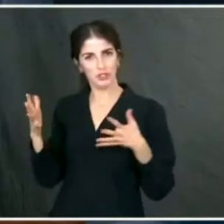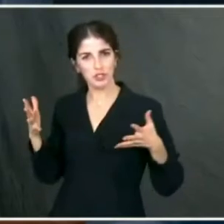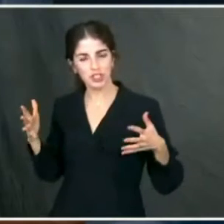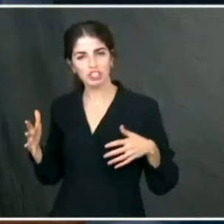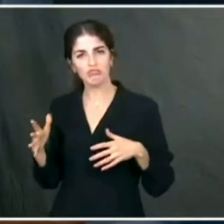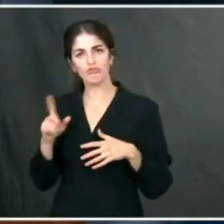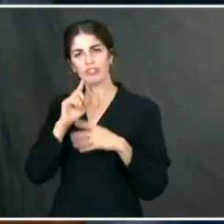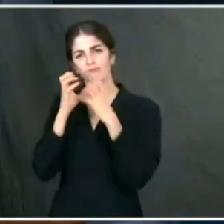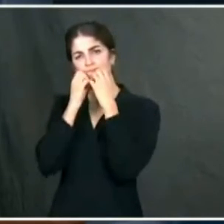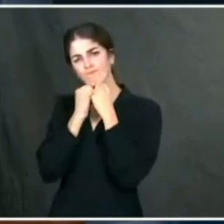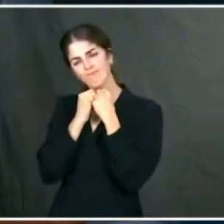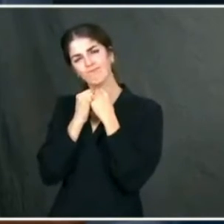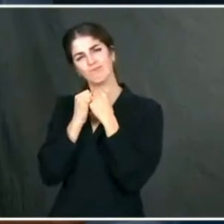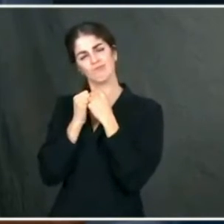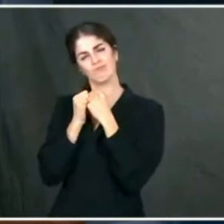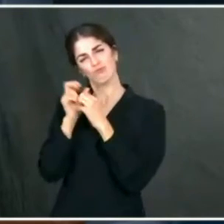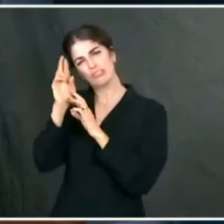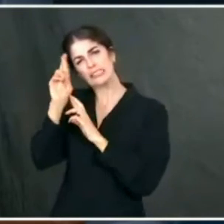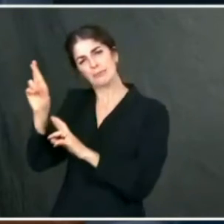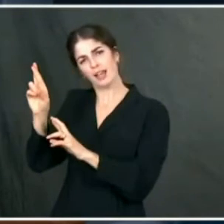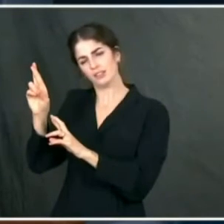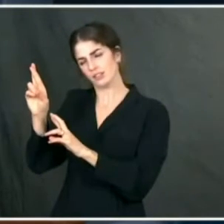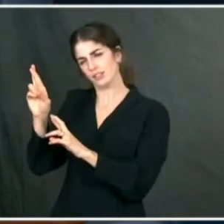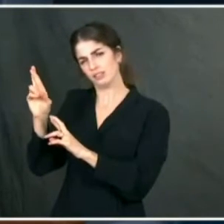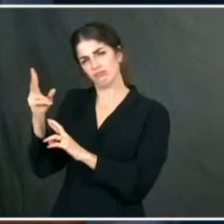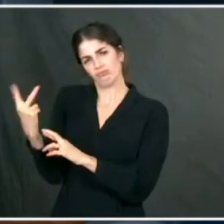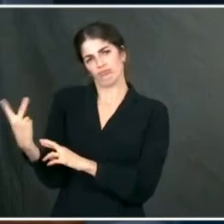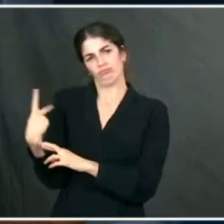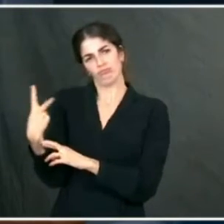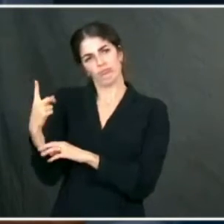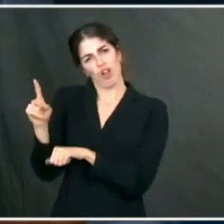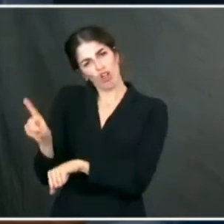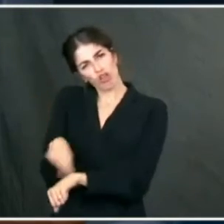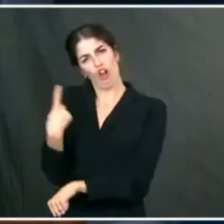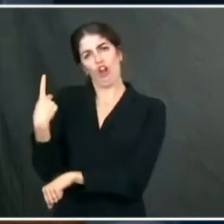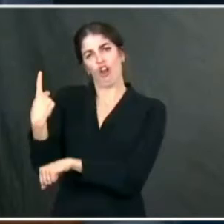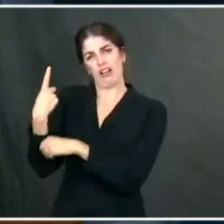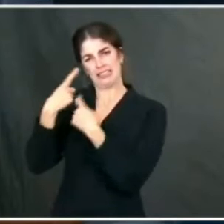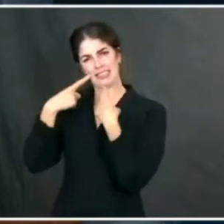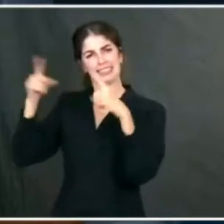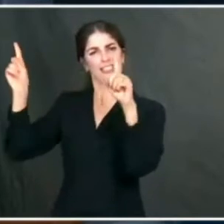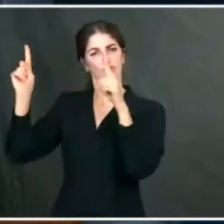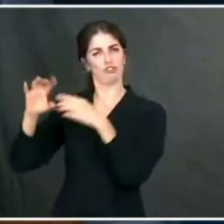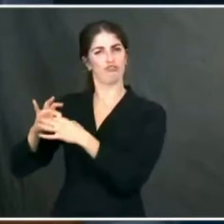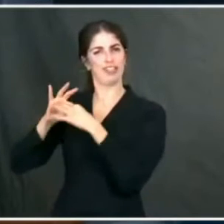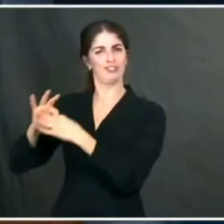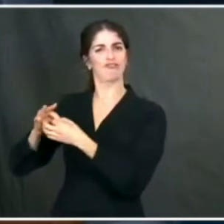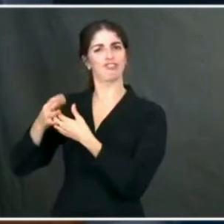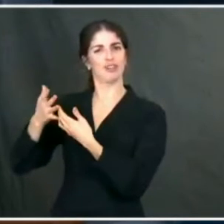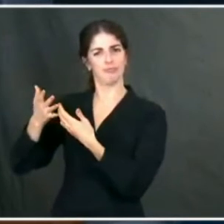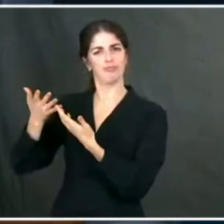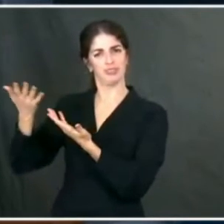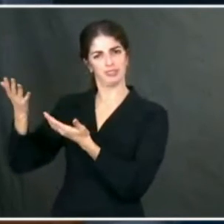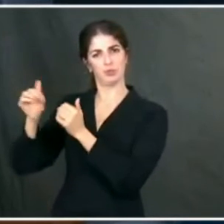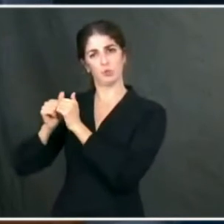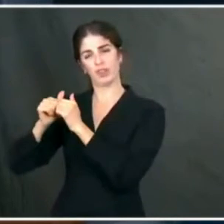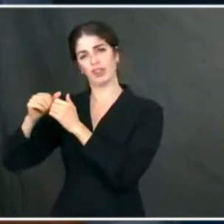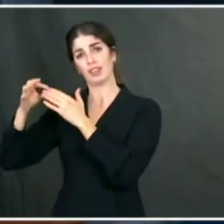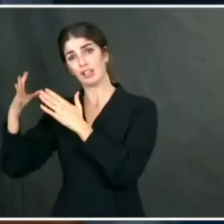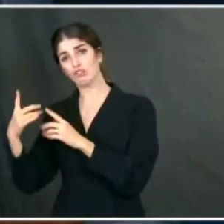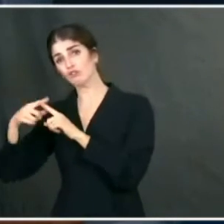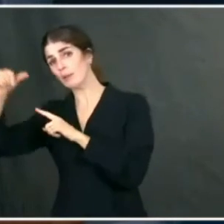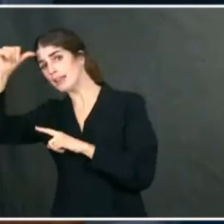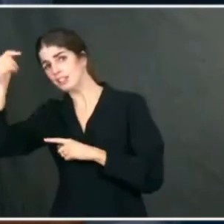respects and values the long, bipartisan, successful relationship between leaders in